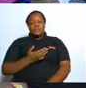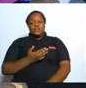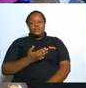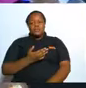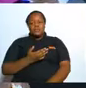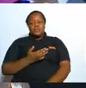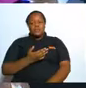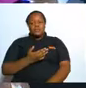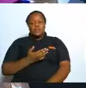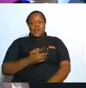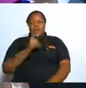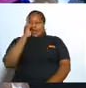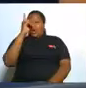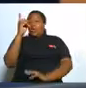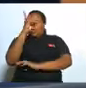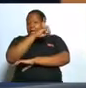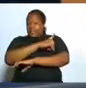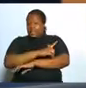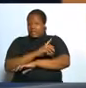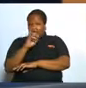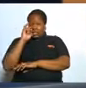one day you will see an accident at home